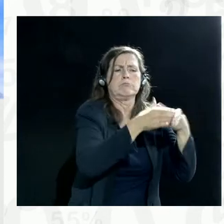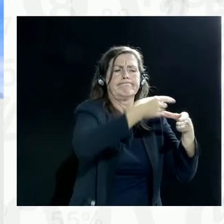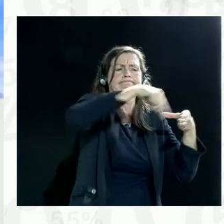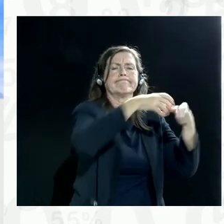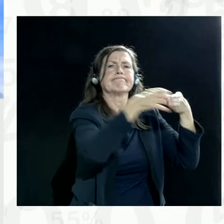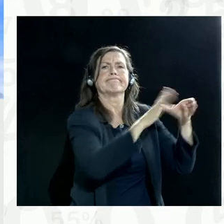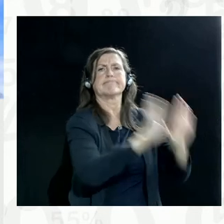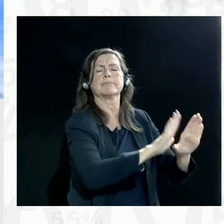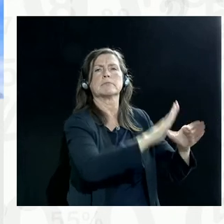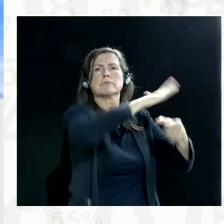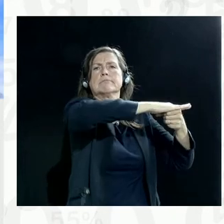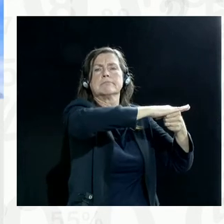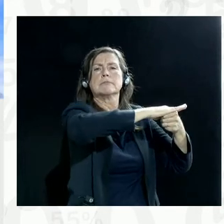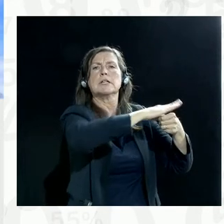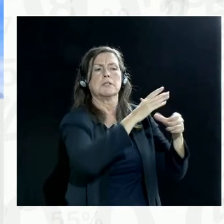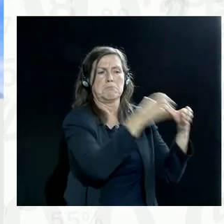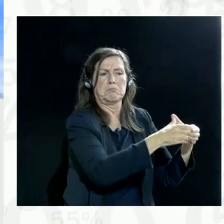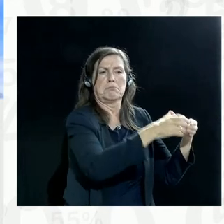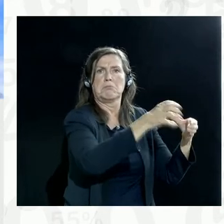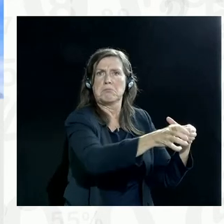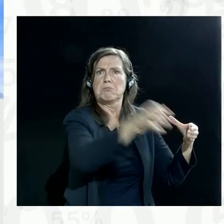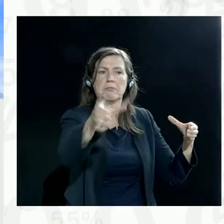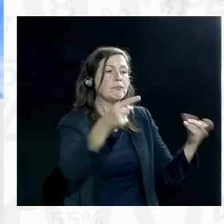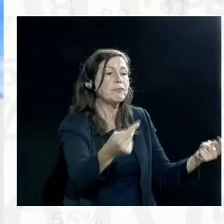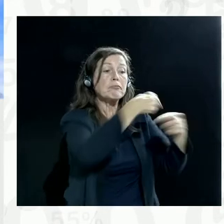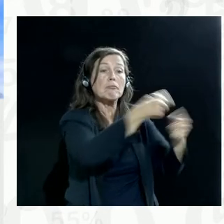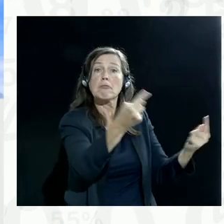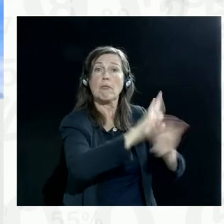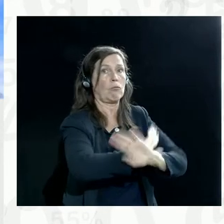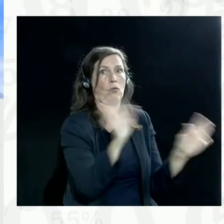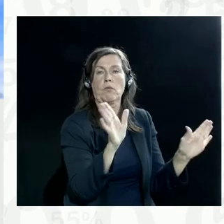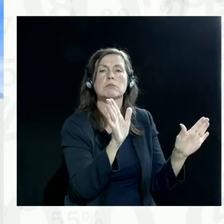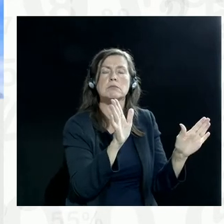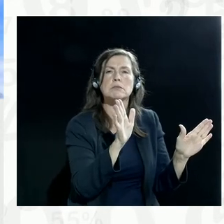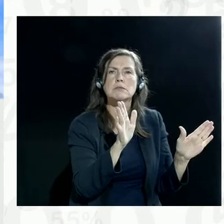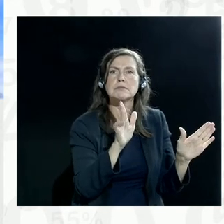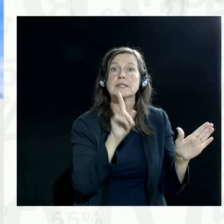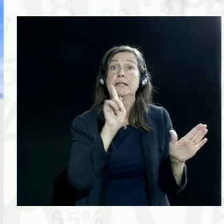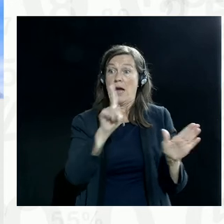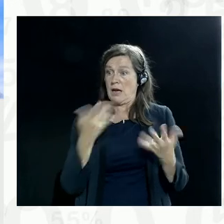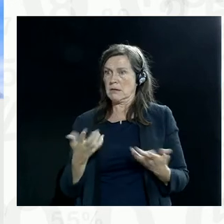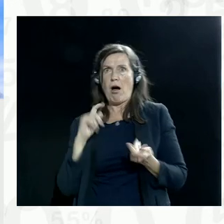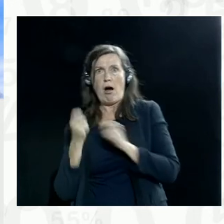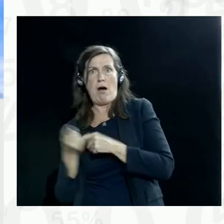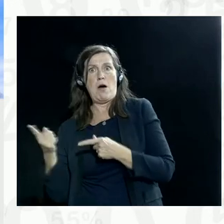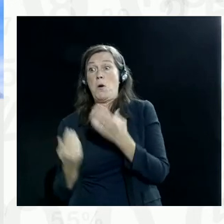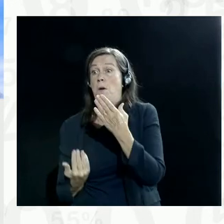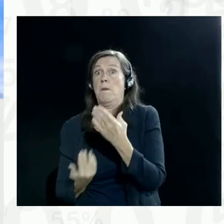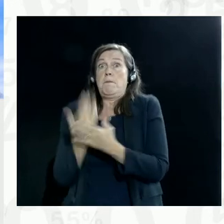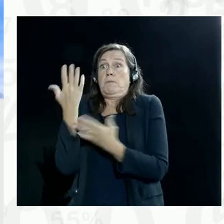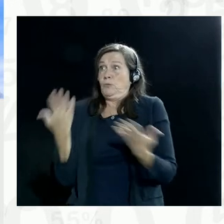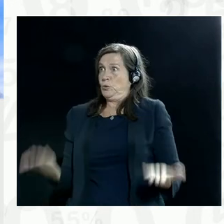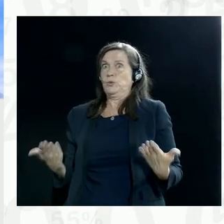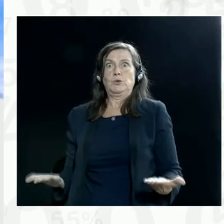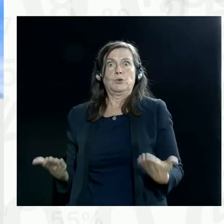to be done here? Which brings me to my second point, which is modern data governance. And I want to go back here to,